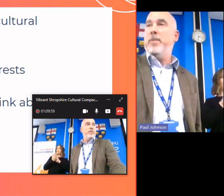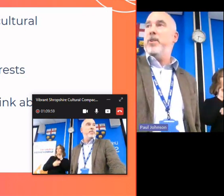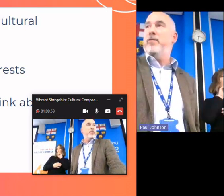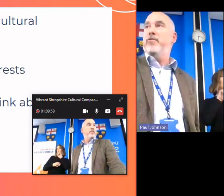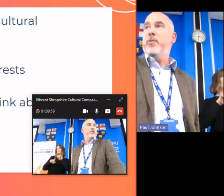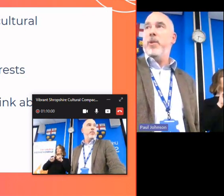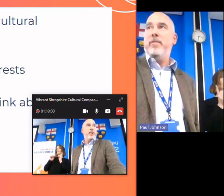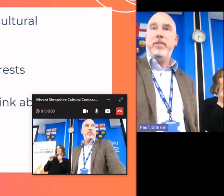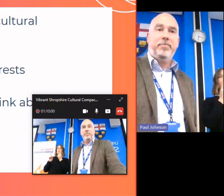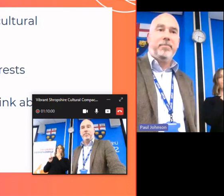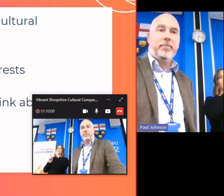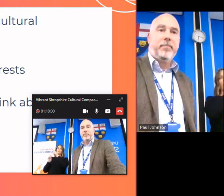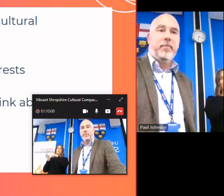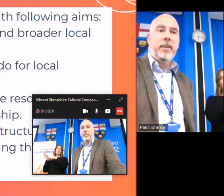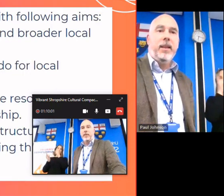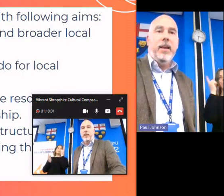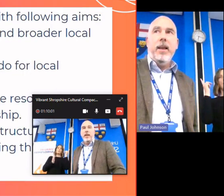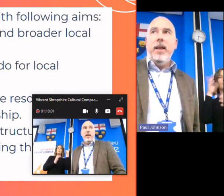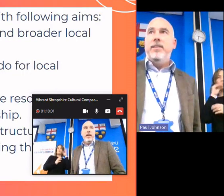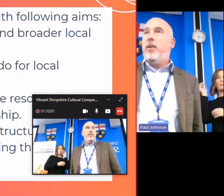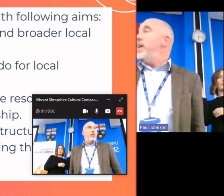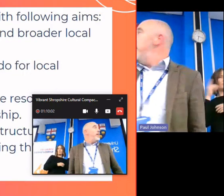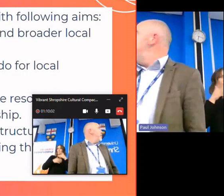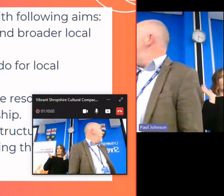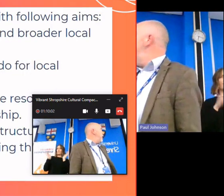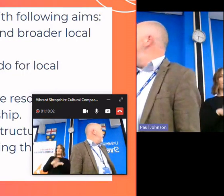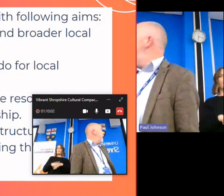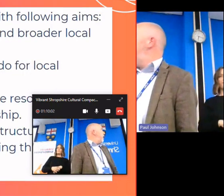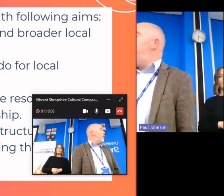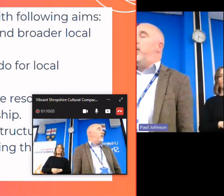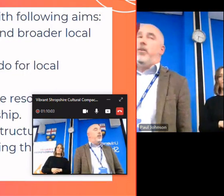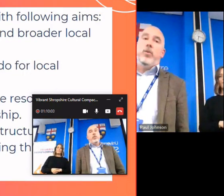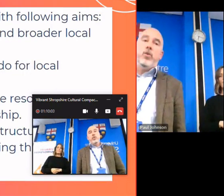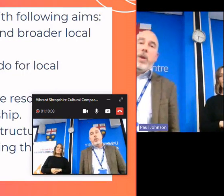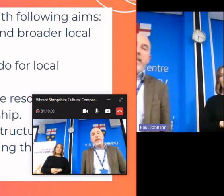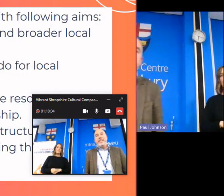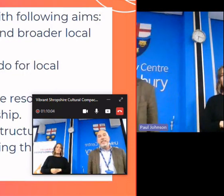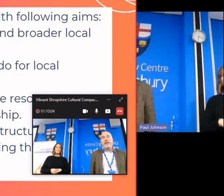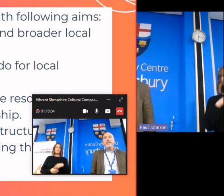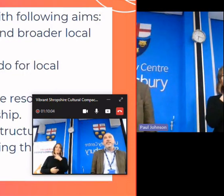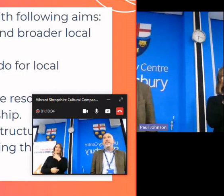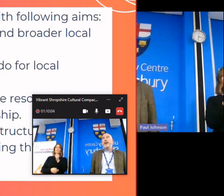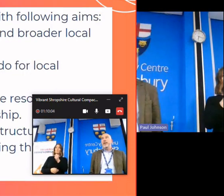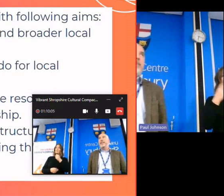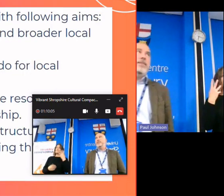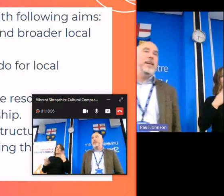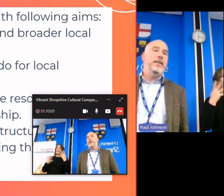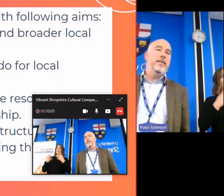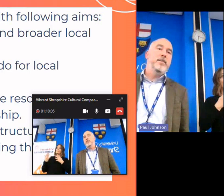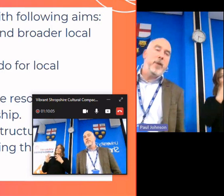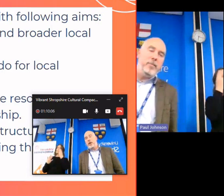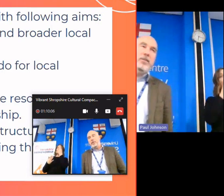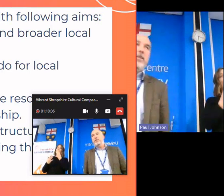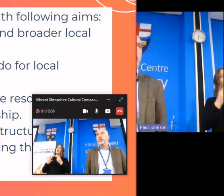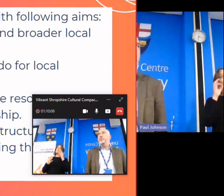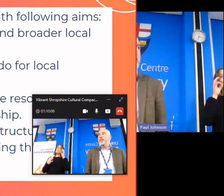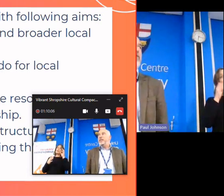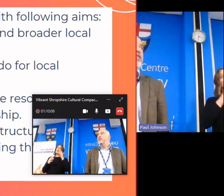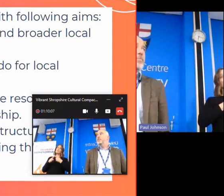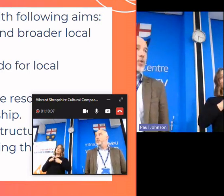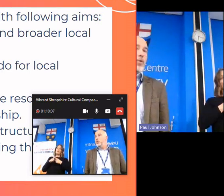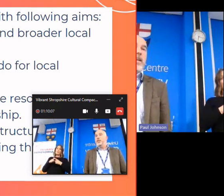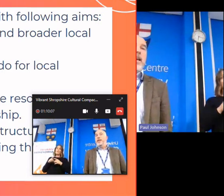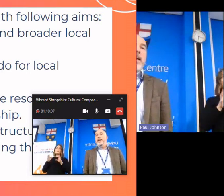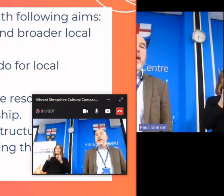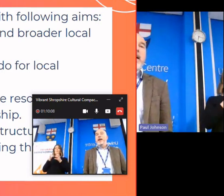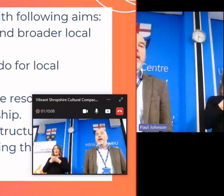you know birmingham coventry wherever so in uh 2019 the arts council england and the department of culture